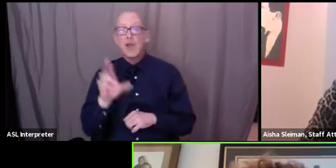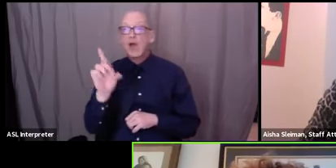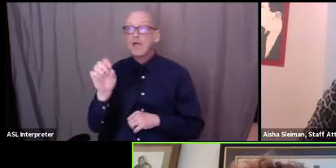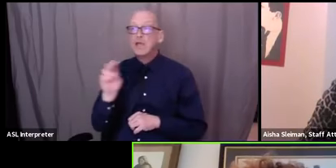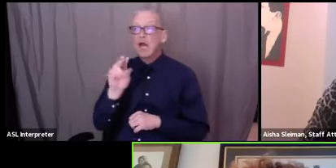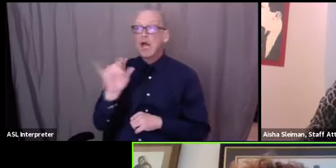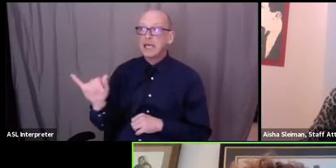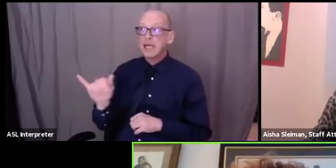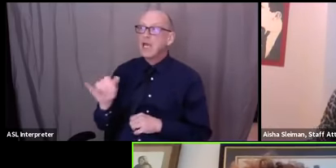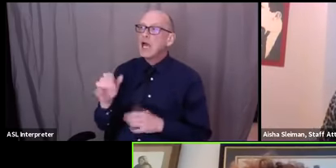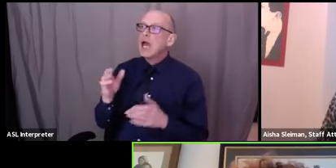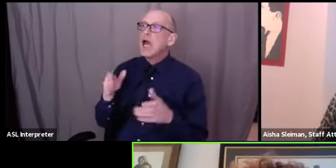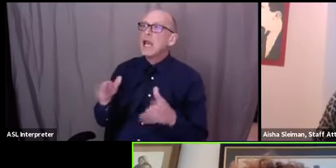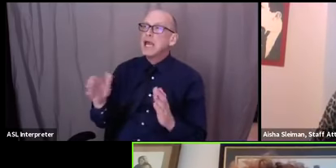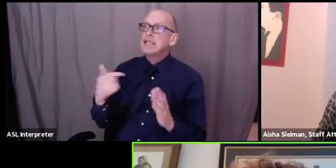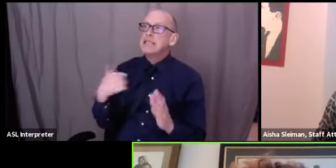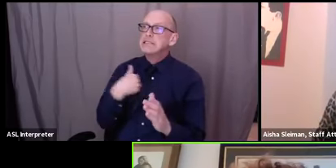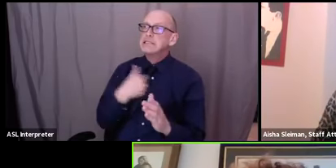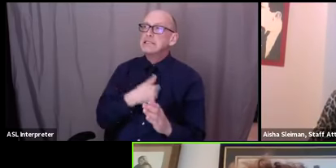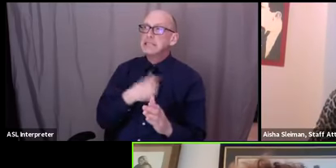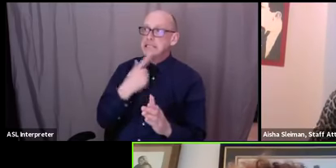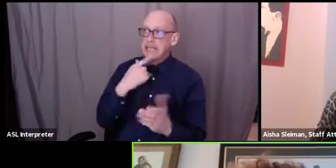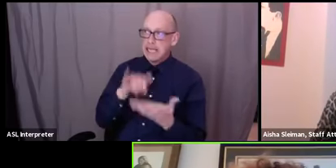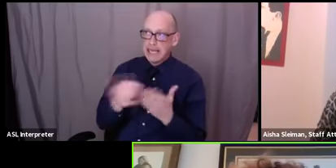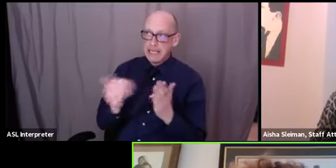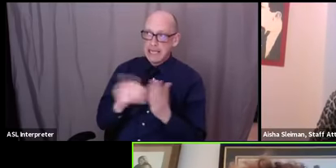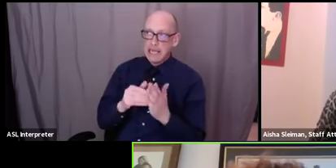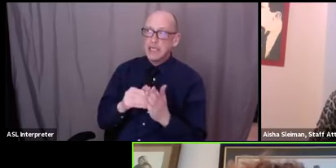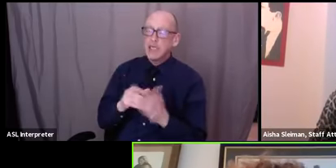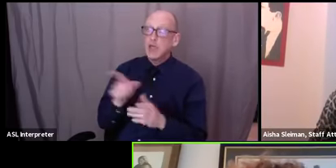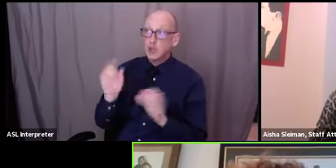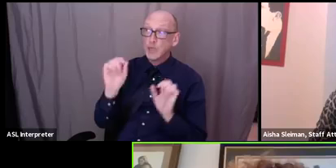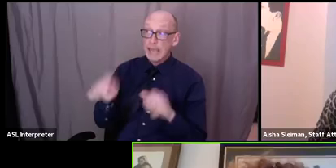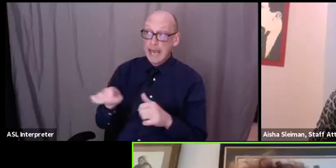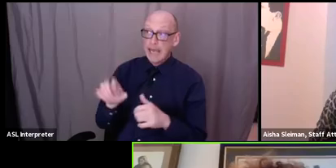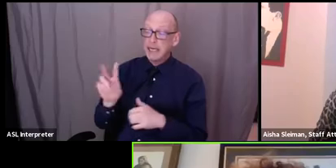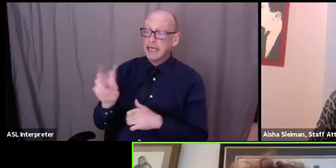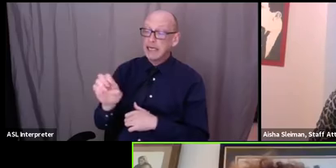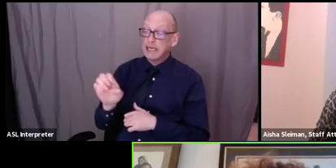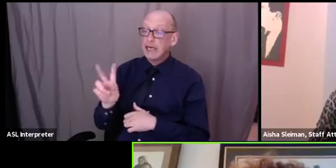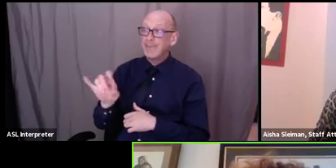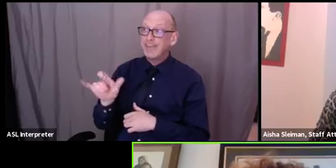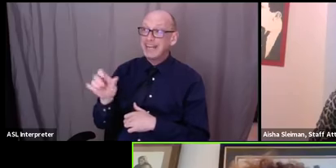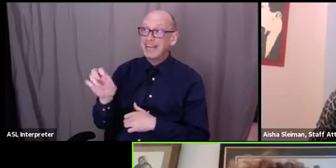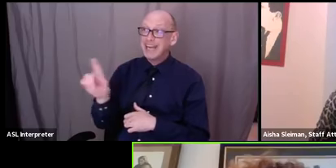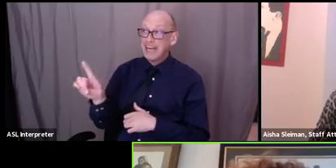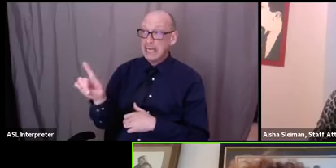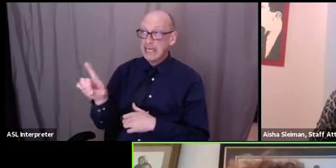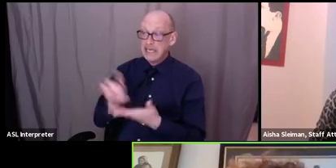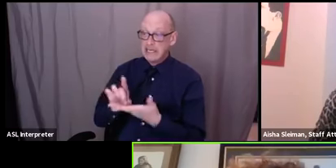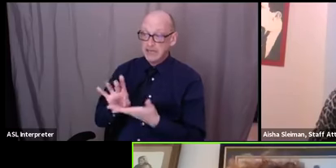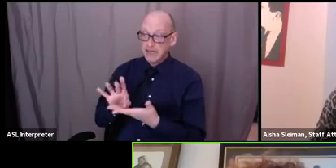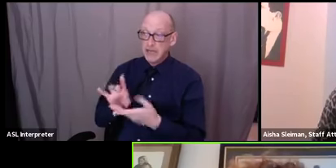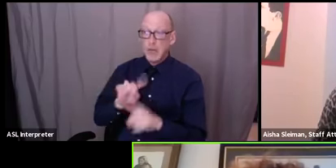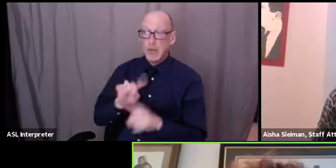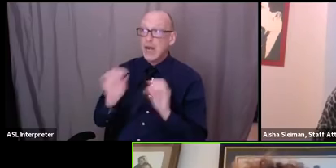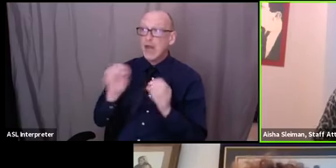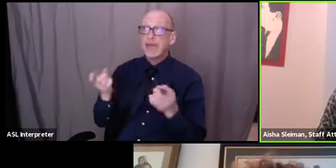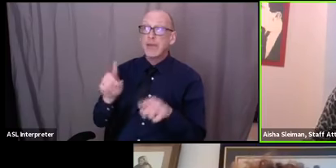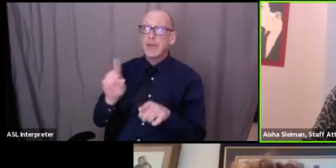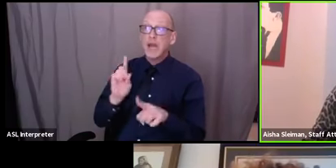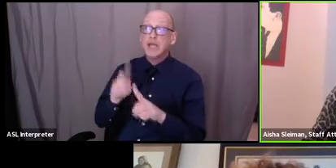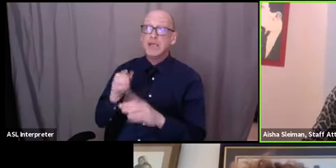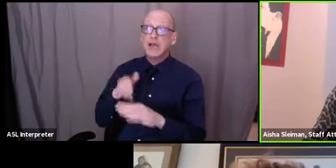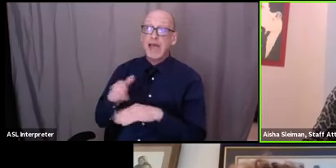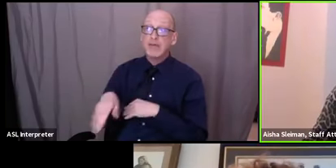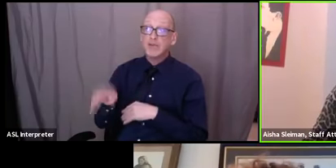because i think that's really worth worth repeating you can be evicted but nothing will happen until after may 1st right